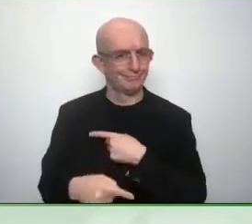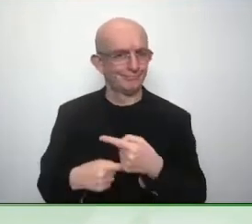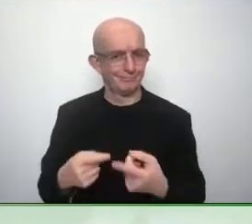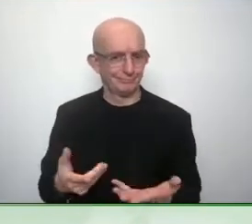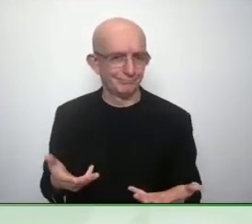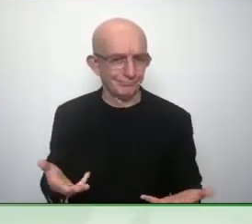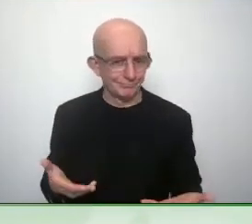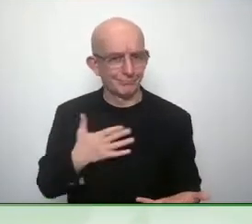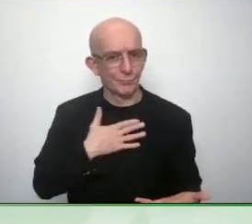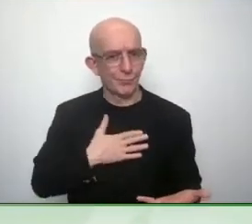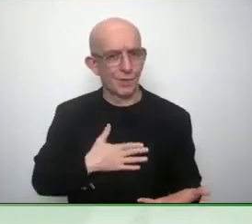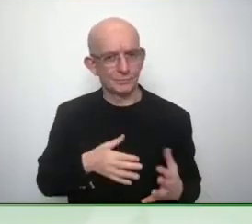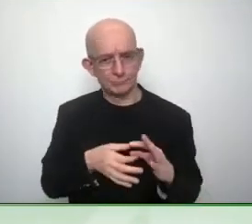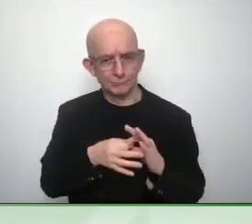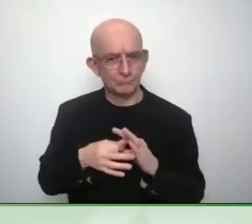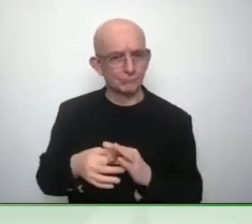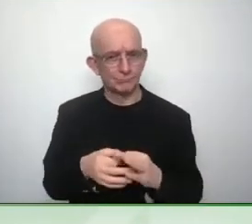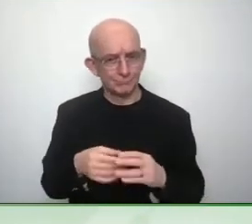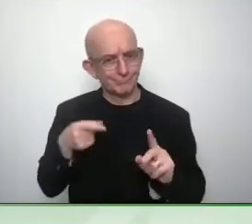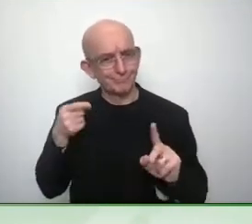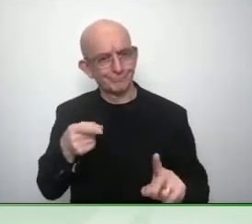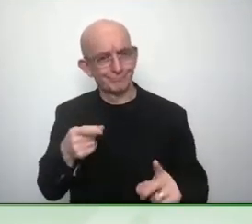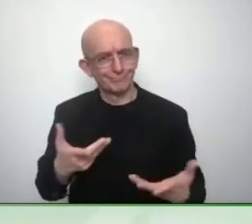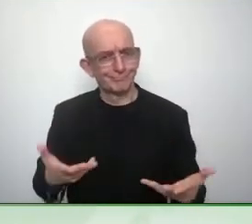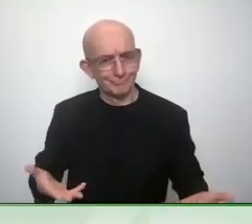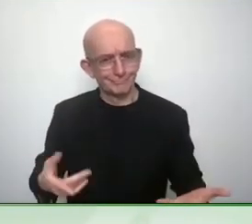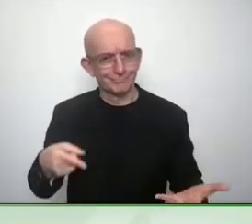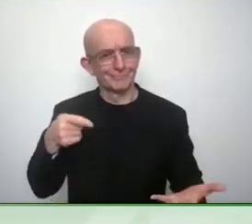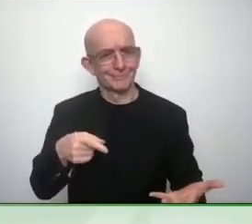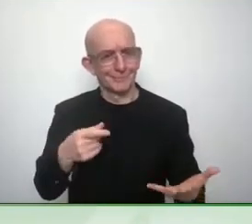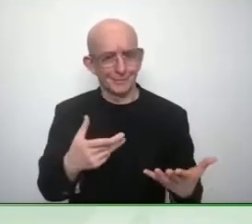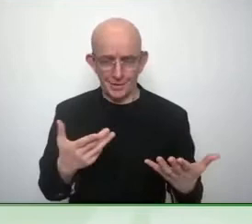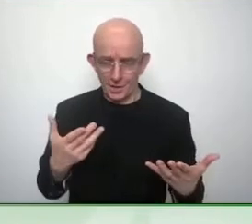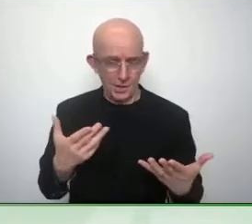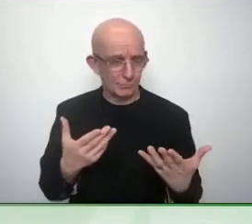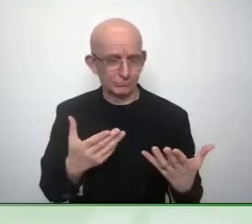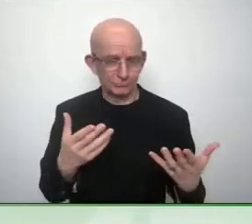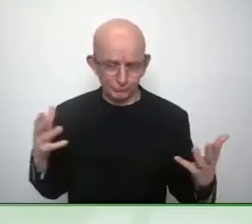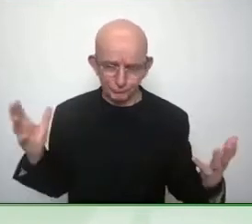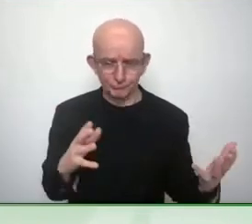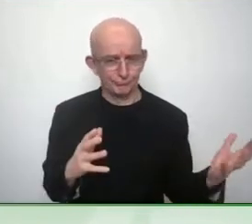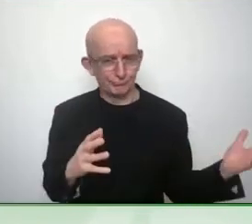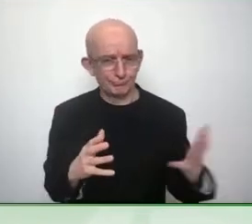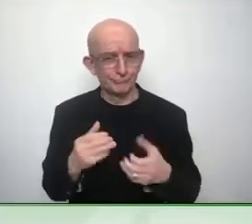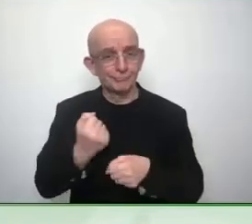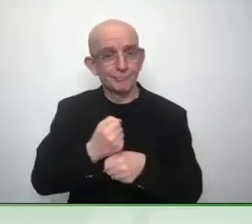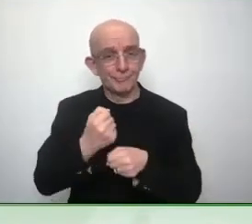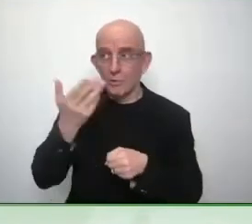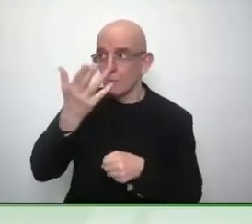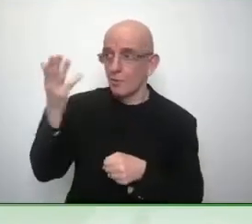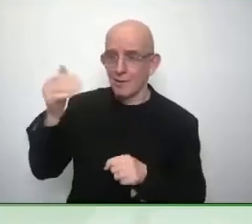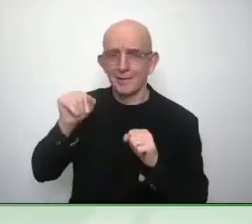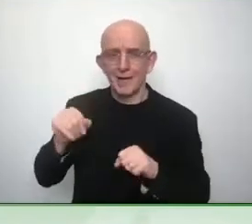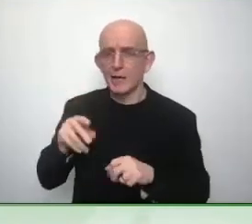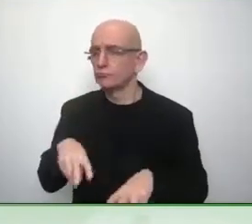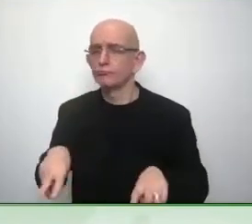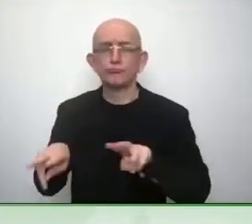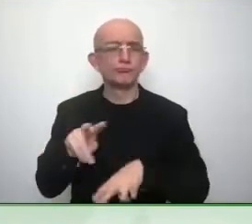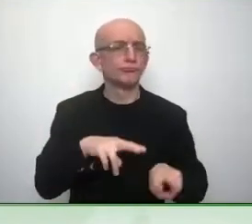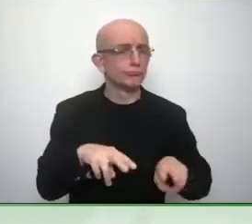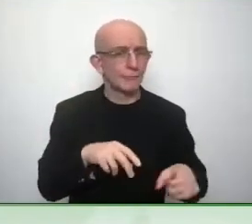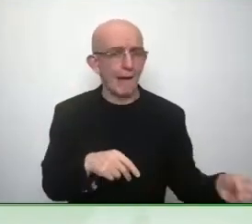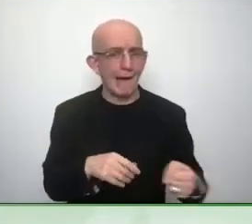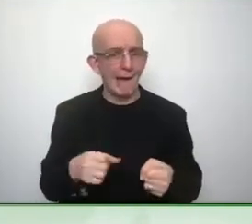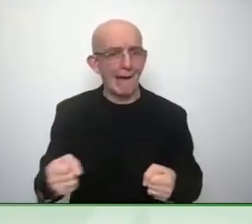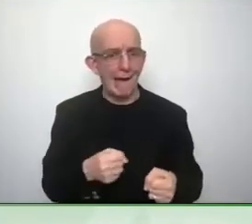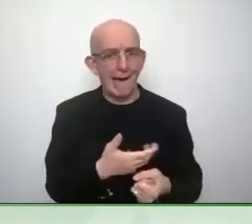we can support our entrepreneurs with disabilities but what we're not trying to do Caroline is duplicate what is already being done we want